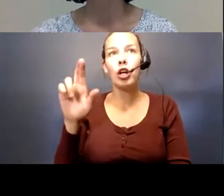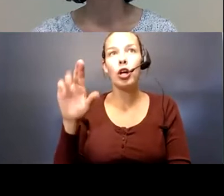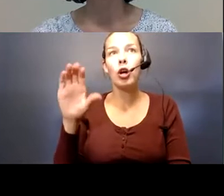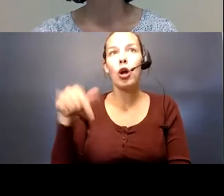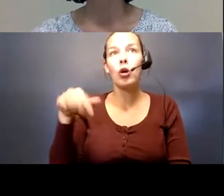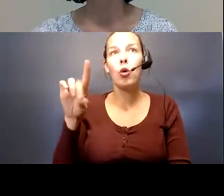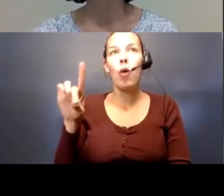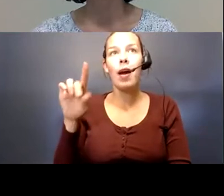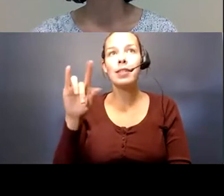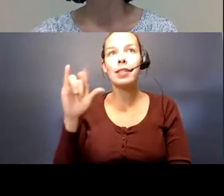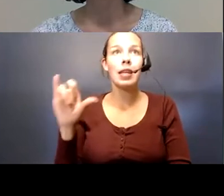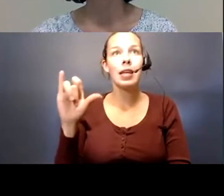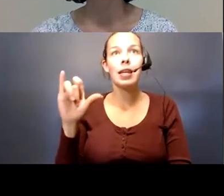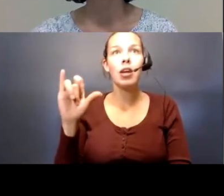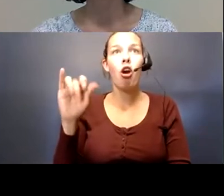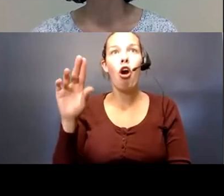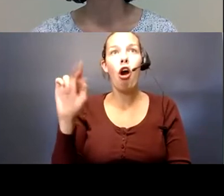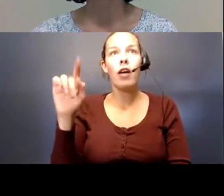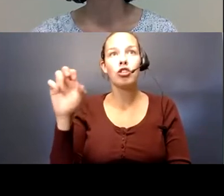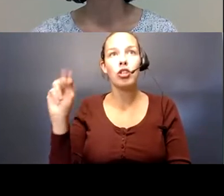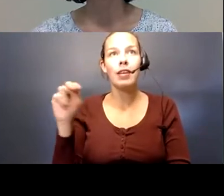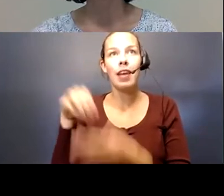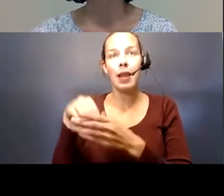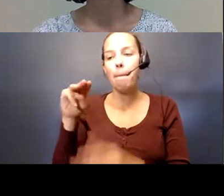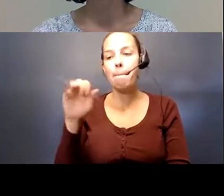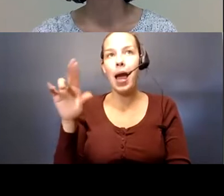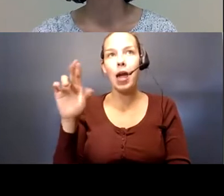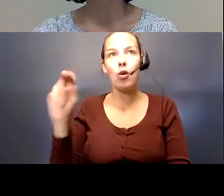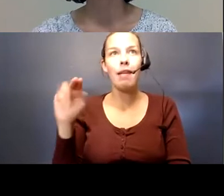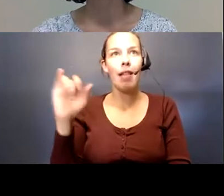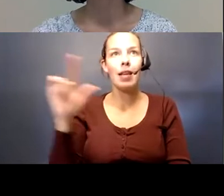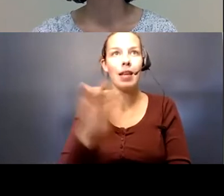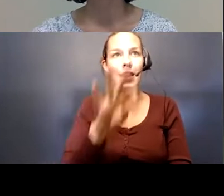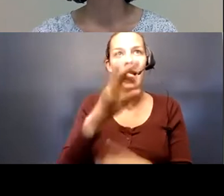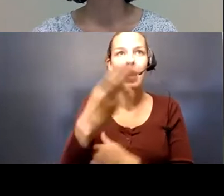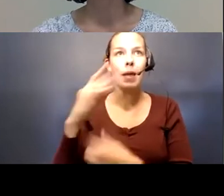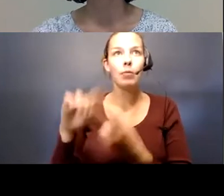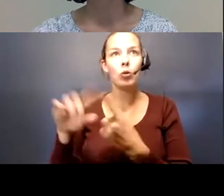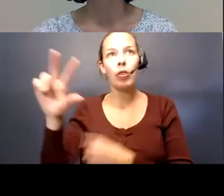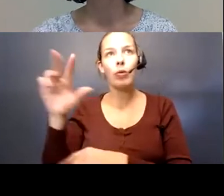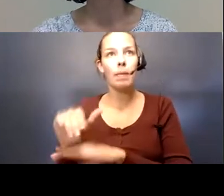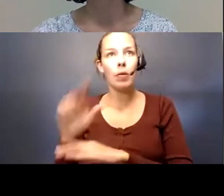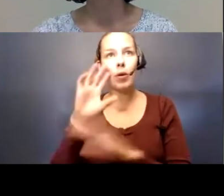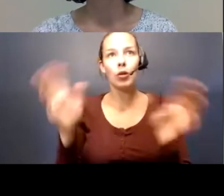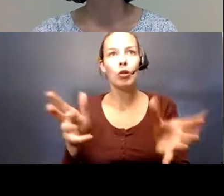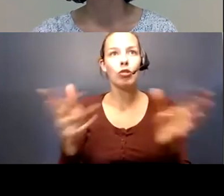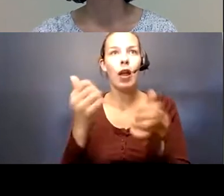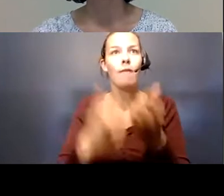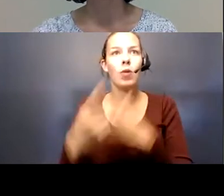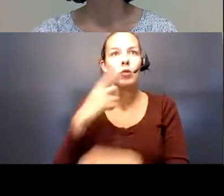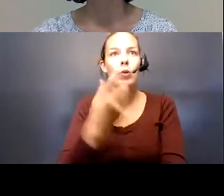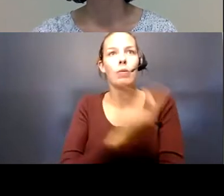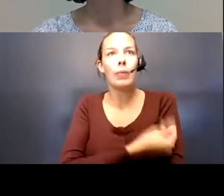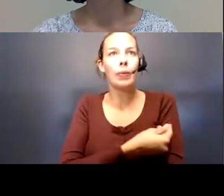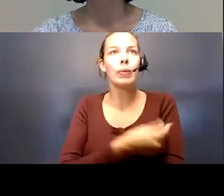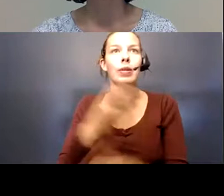Milan, Illinois. And that will be 9 a.m. to 3 p.m. We encourage everyone to get their flu shots this year. Thank you.